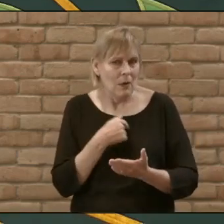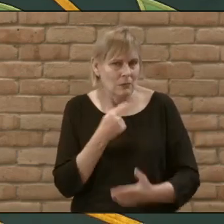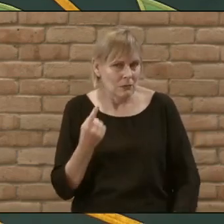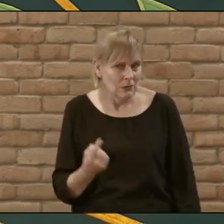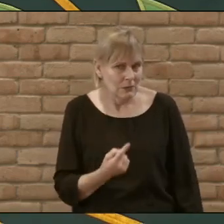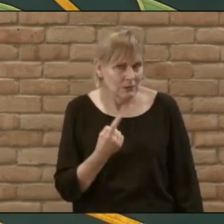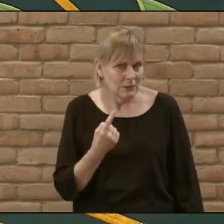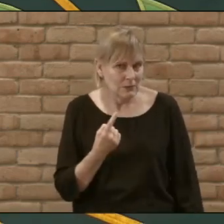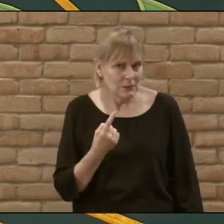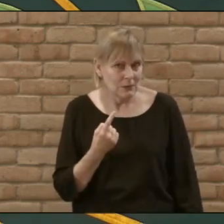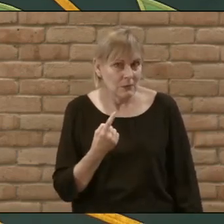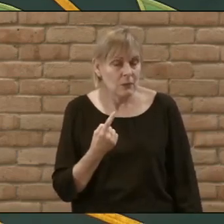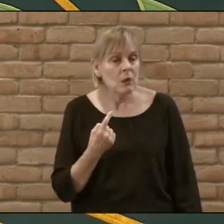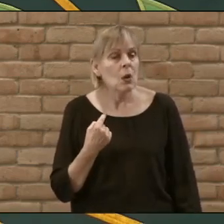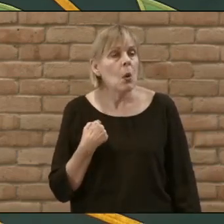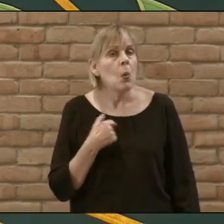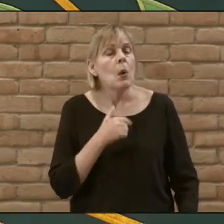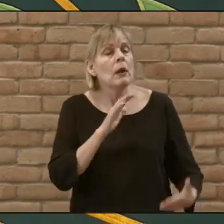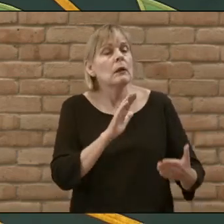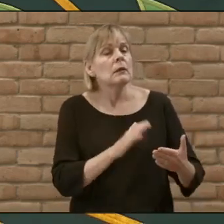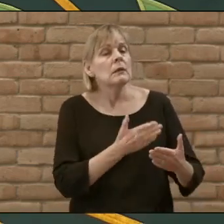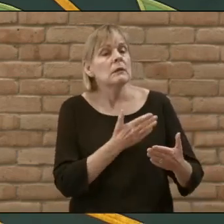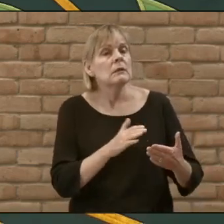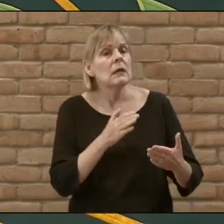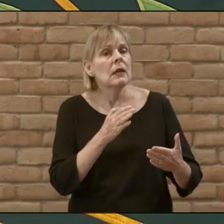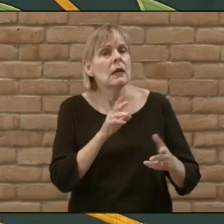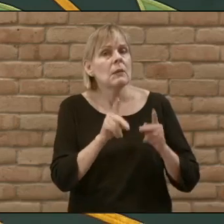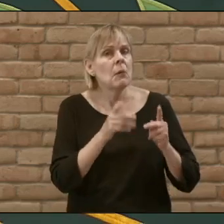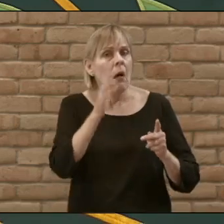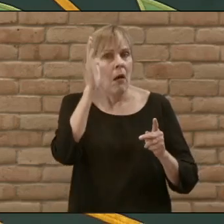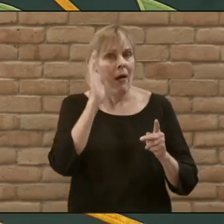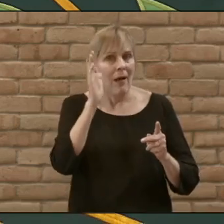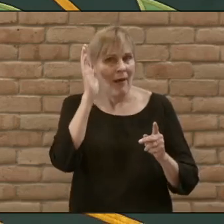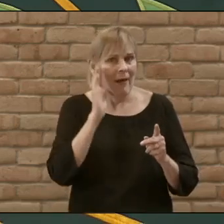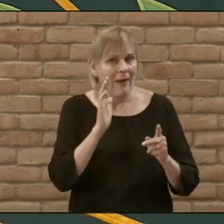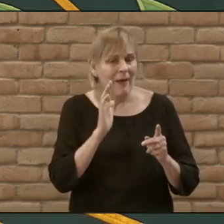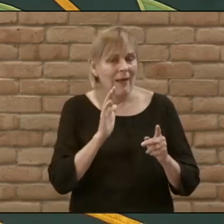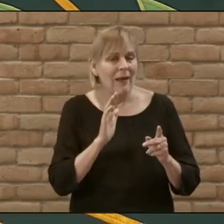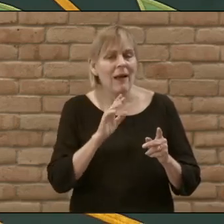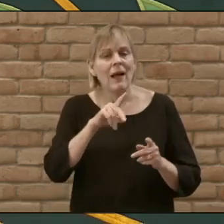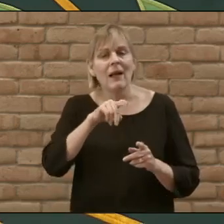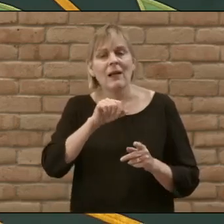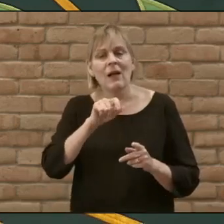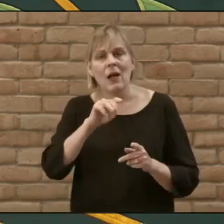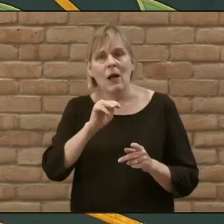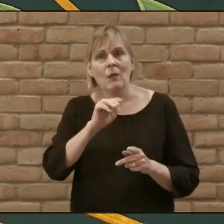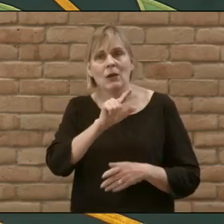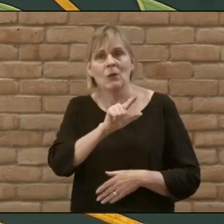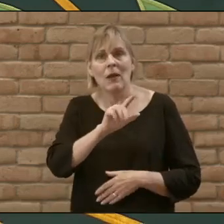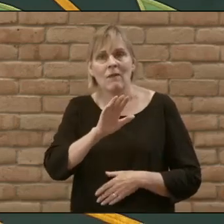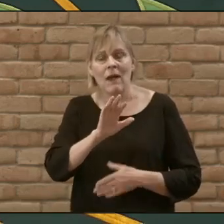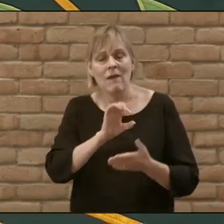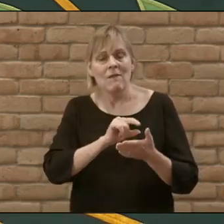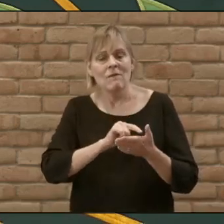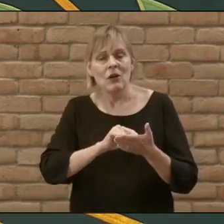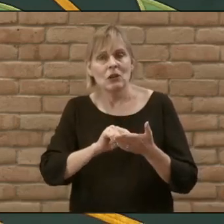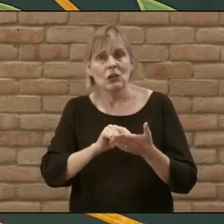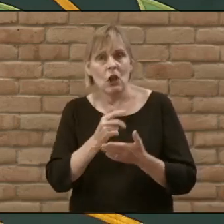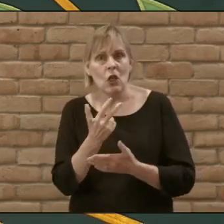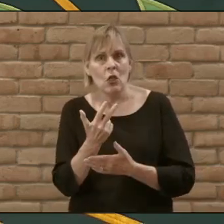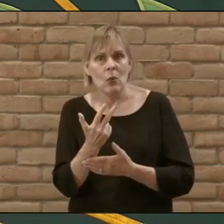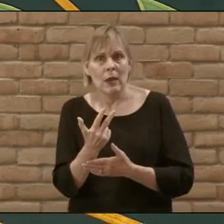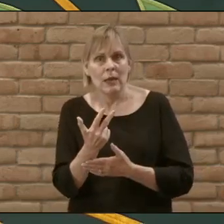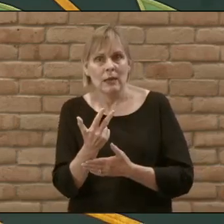so we can sing with the people of God from ages ago the words of Psalm 25 verse 3